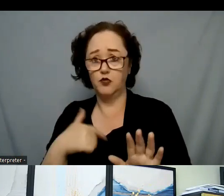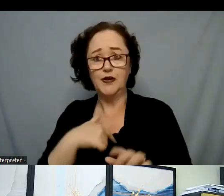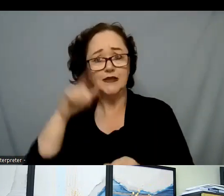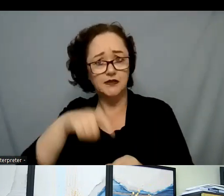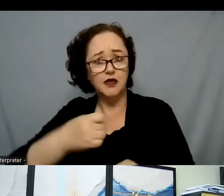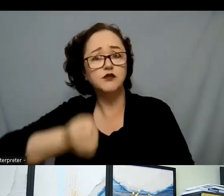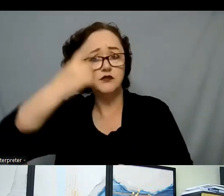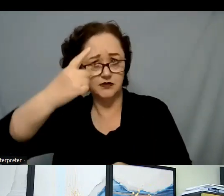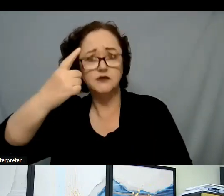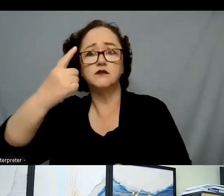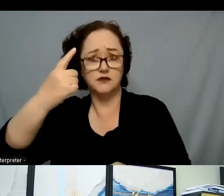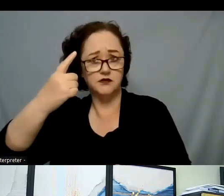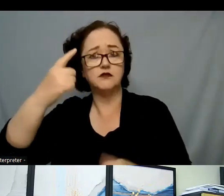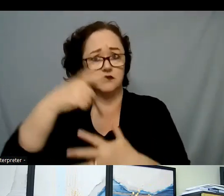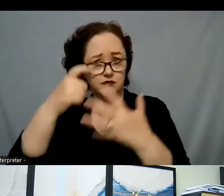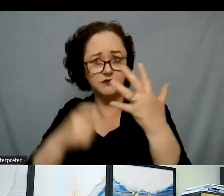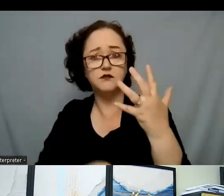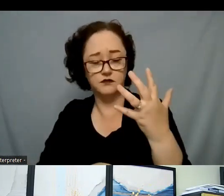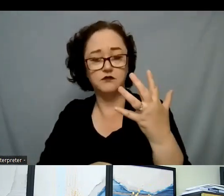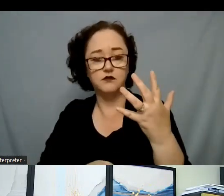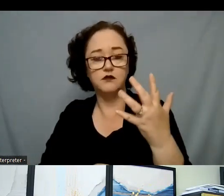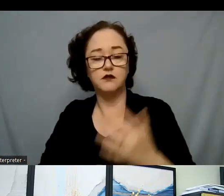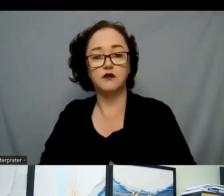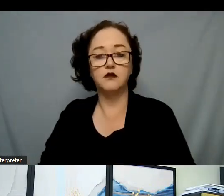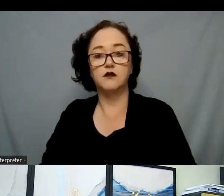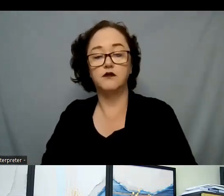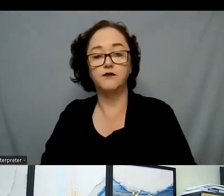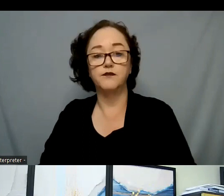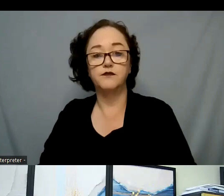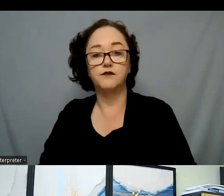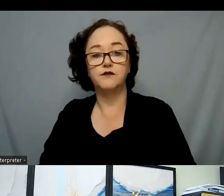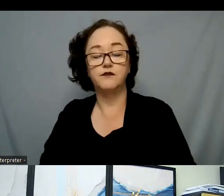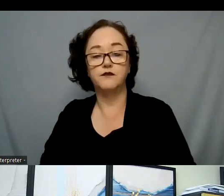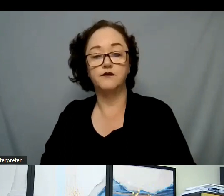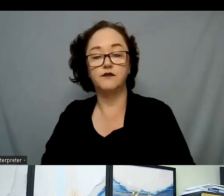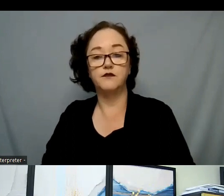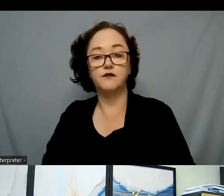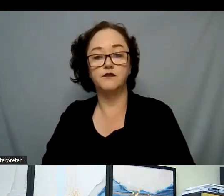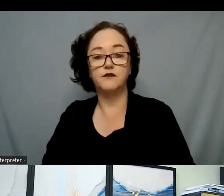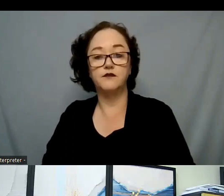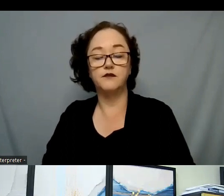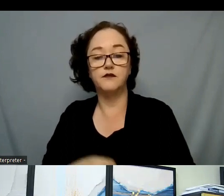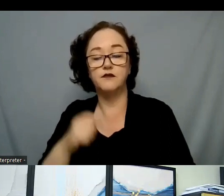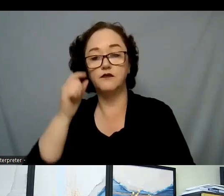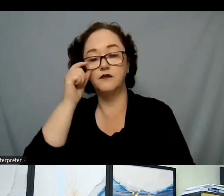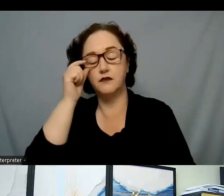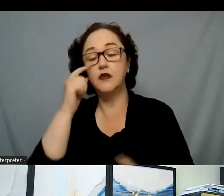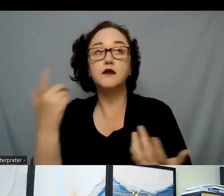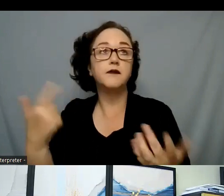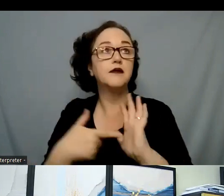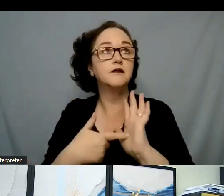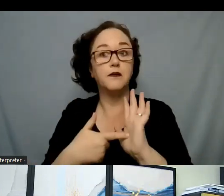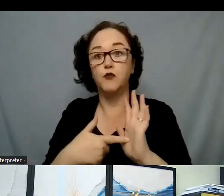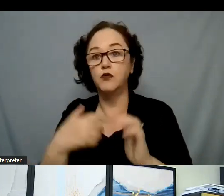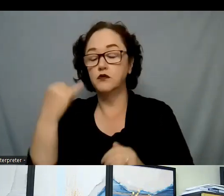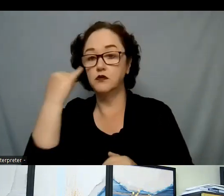are, so that if it is not appropriate to be seen by someone of the opposite gender or